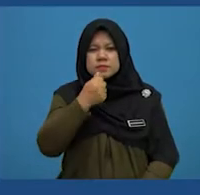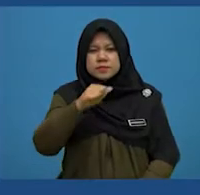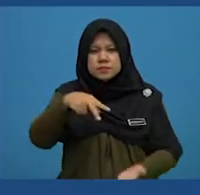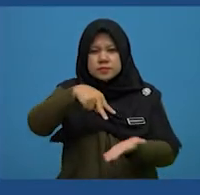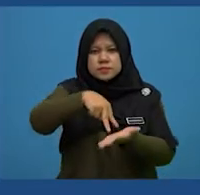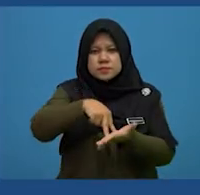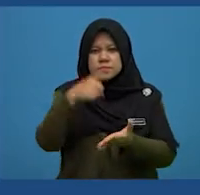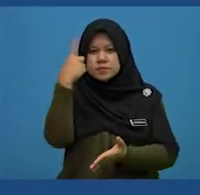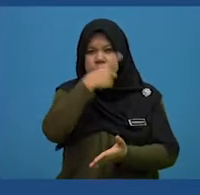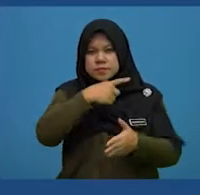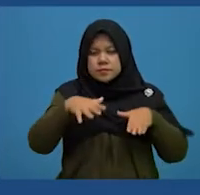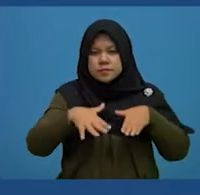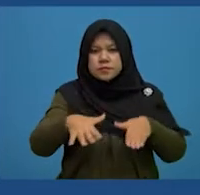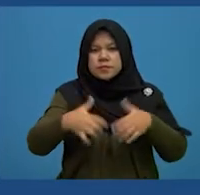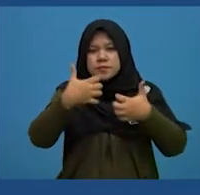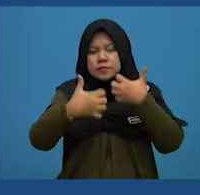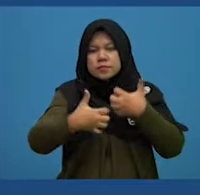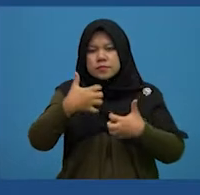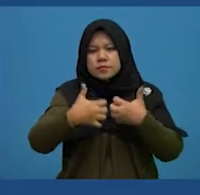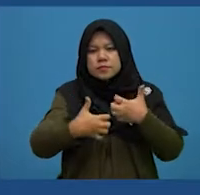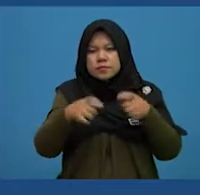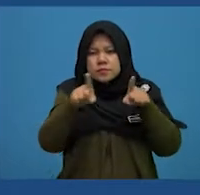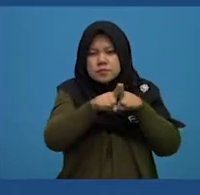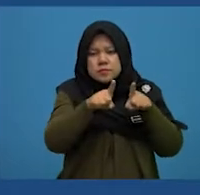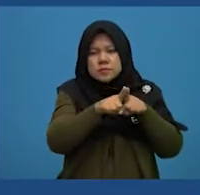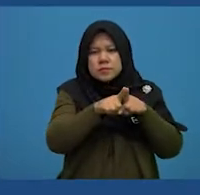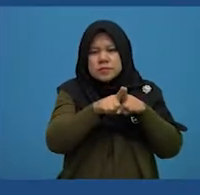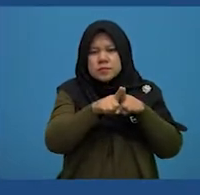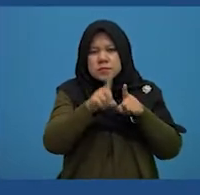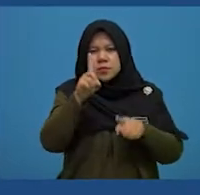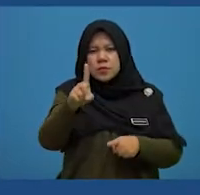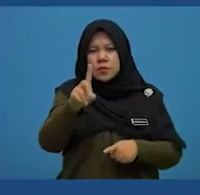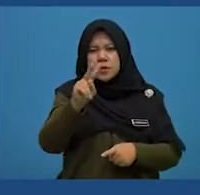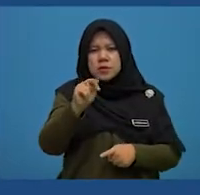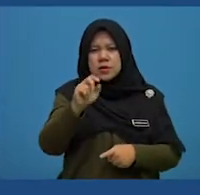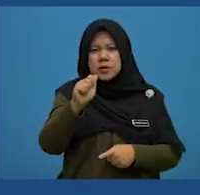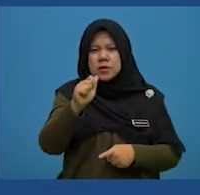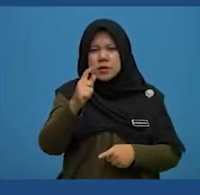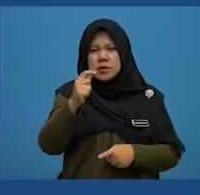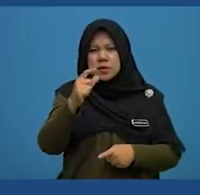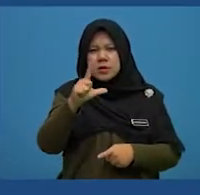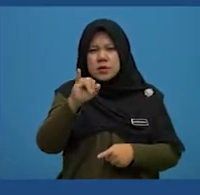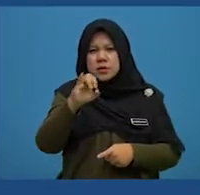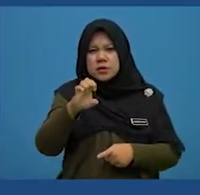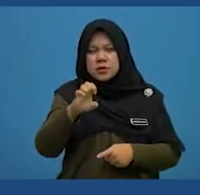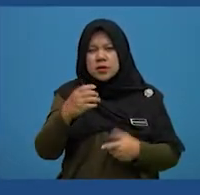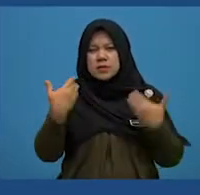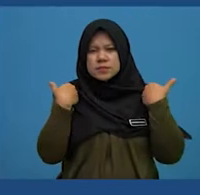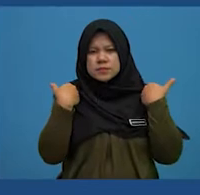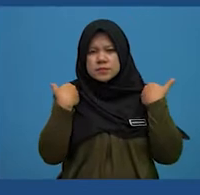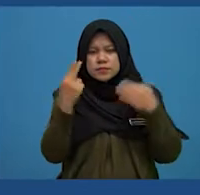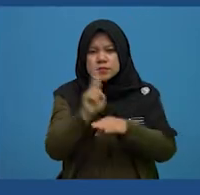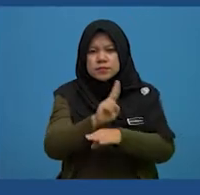I am standing in front of a sewing machine very much like the one that Natalie Gumperts